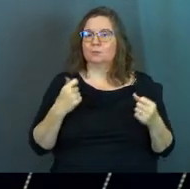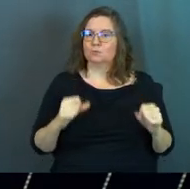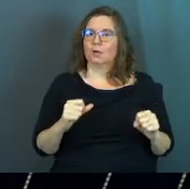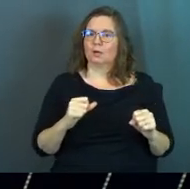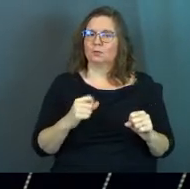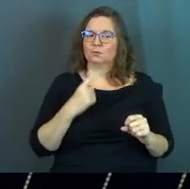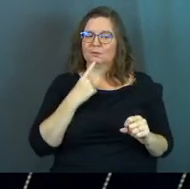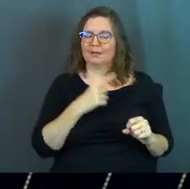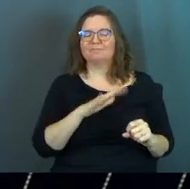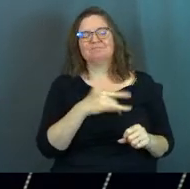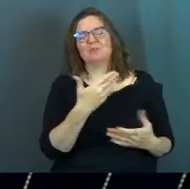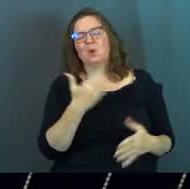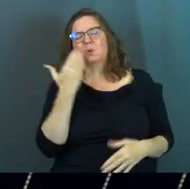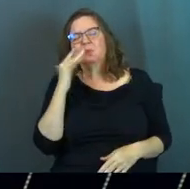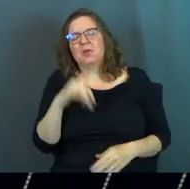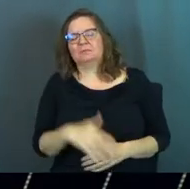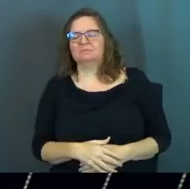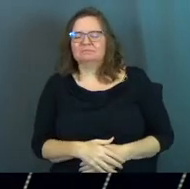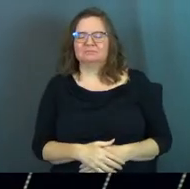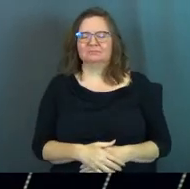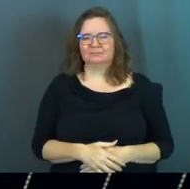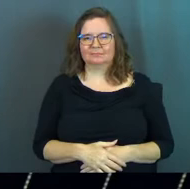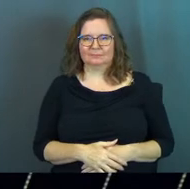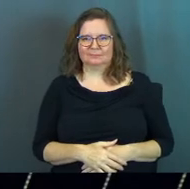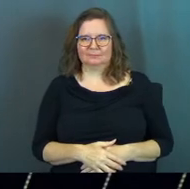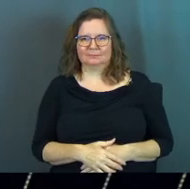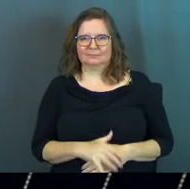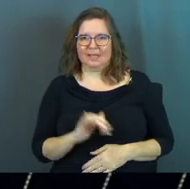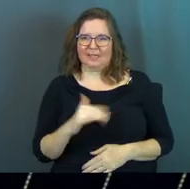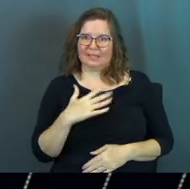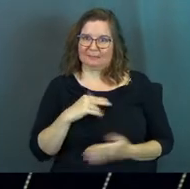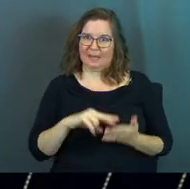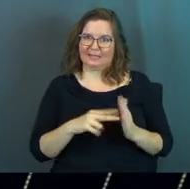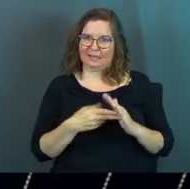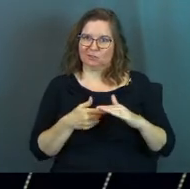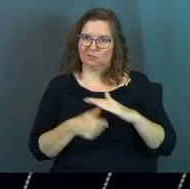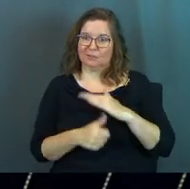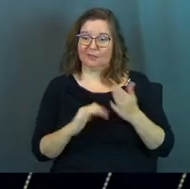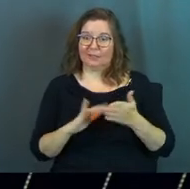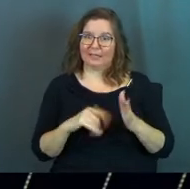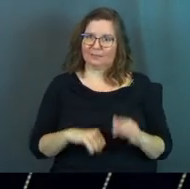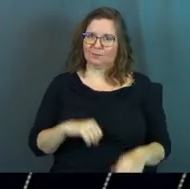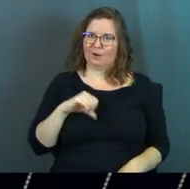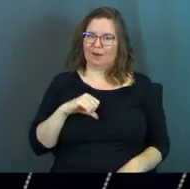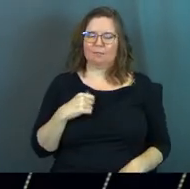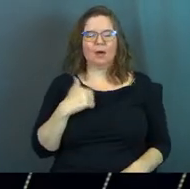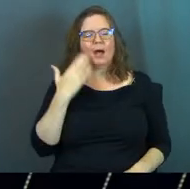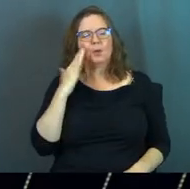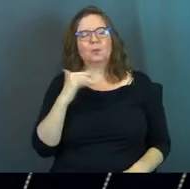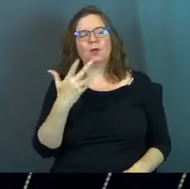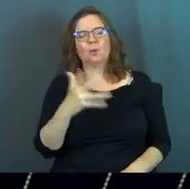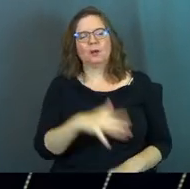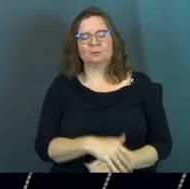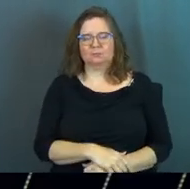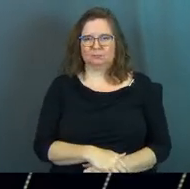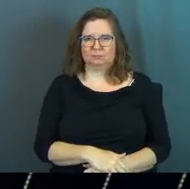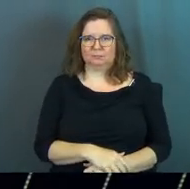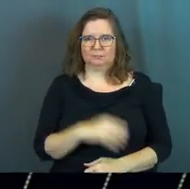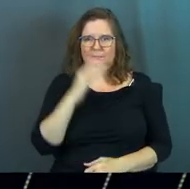trying to imply to them, yeah, I already knew that already. Because that's pride. I knew that already.